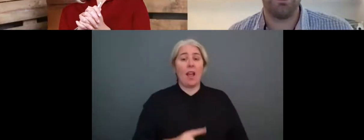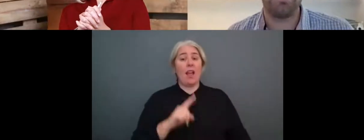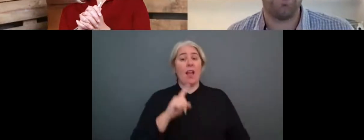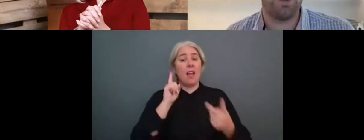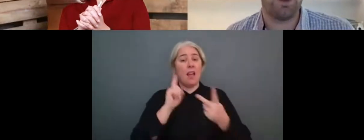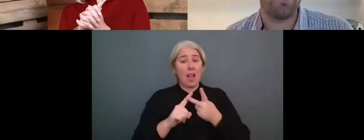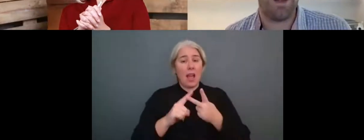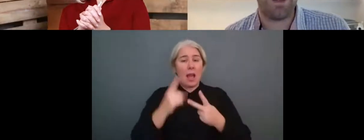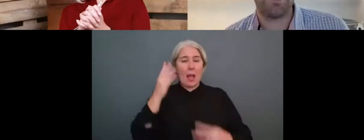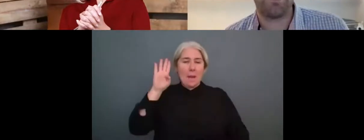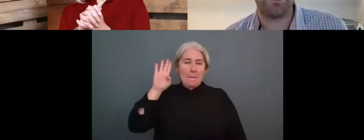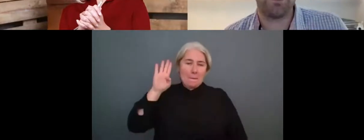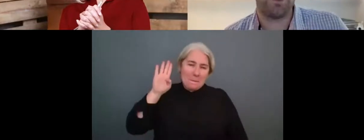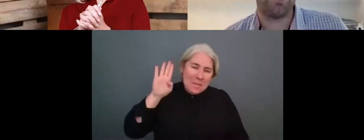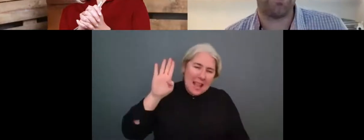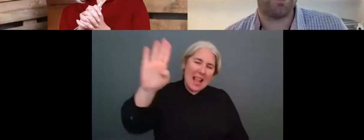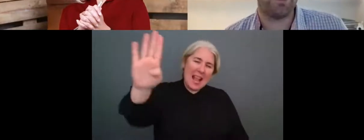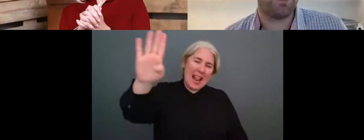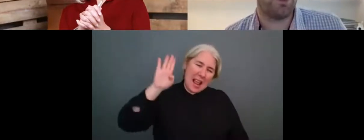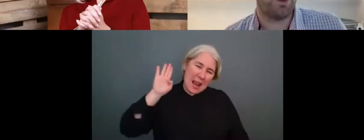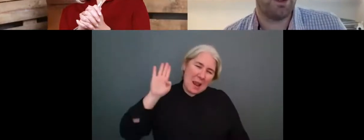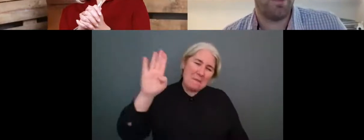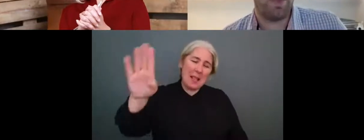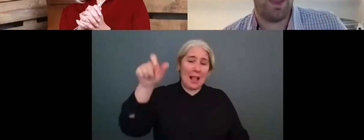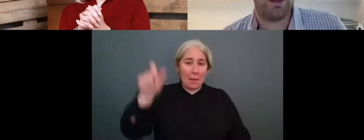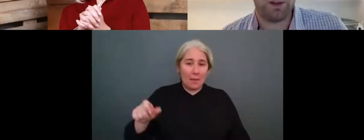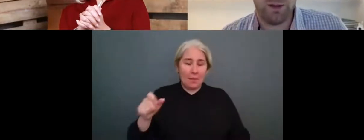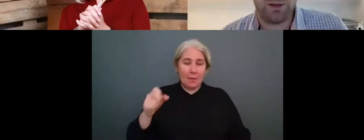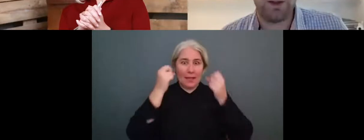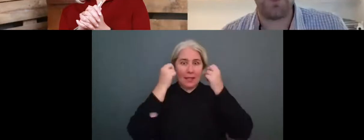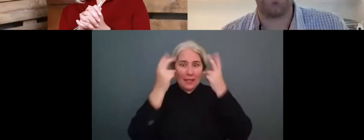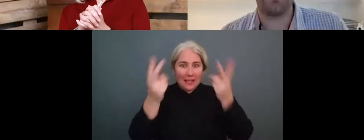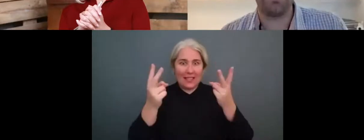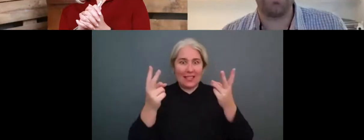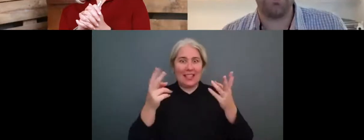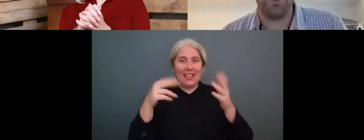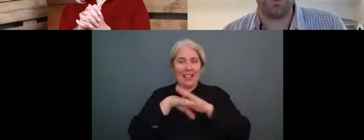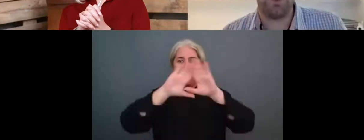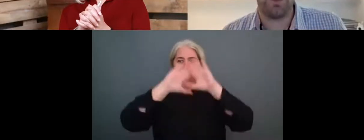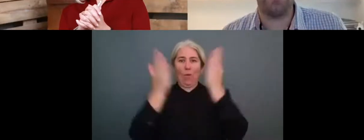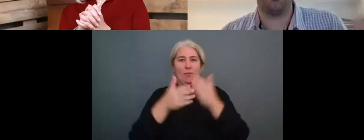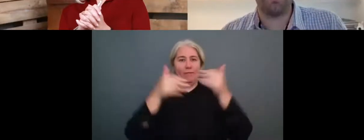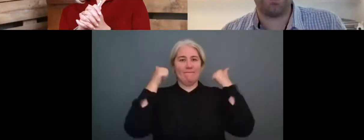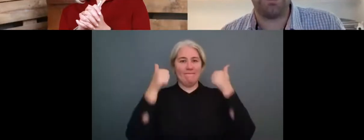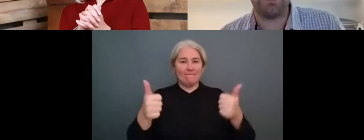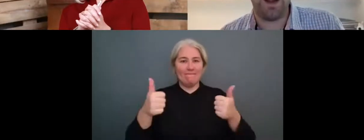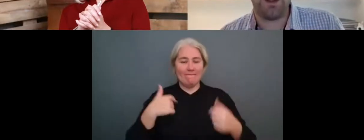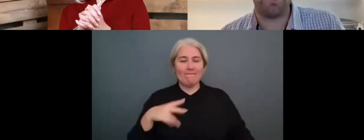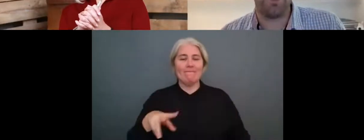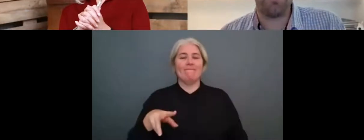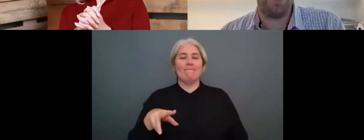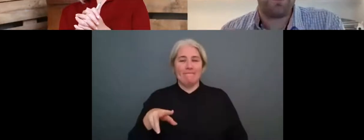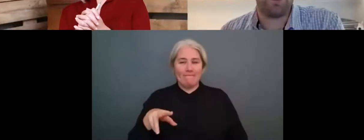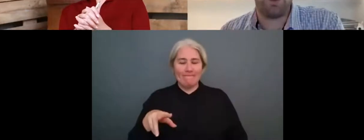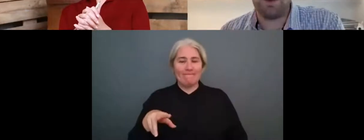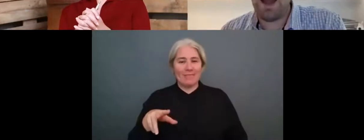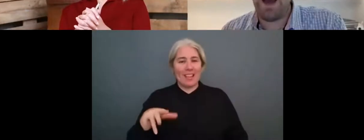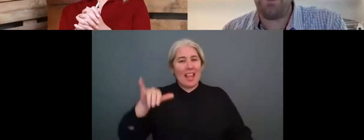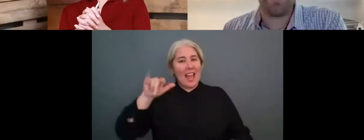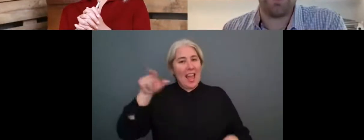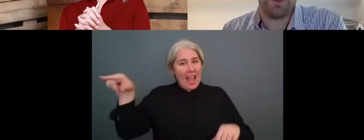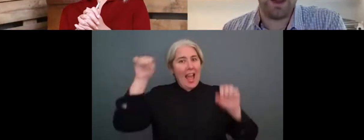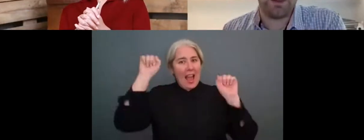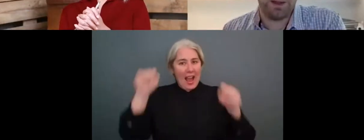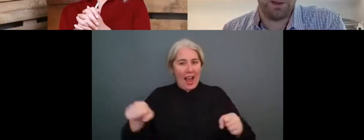to see is more kind of activation from the sponsors that they, you know, they typically use sport as a way of engaging fans. But if they've got